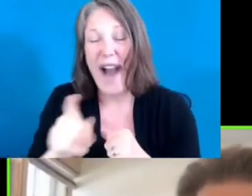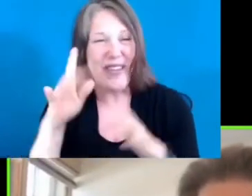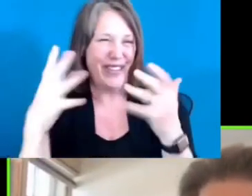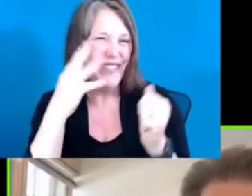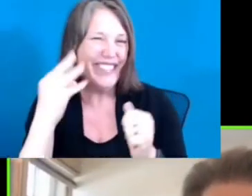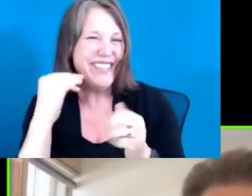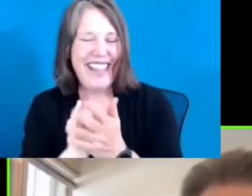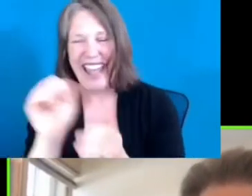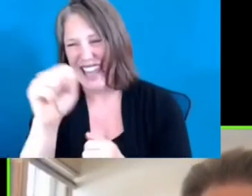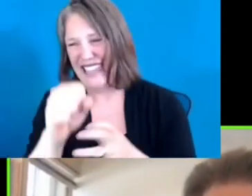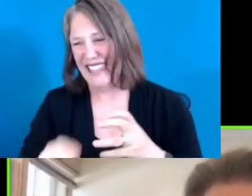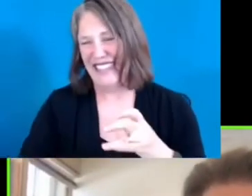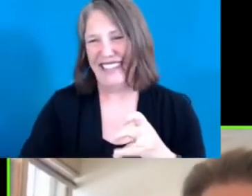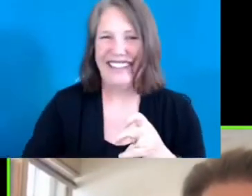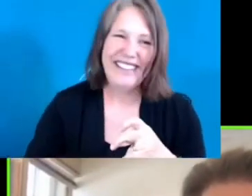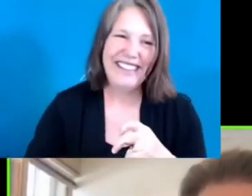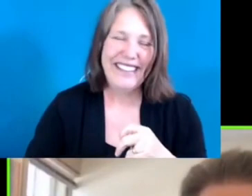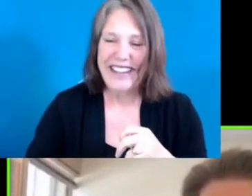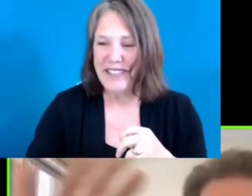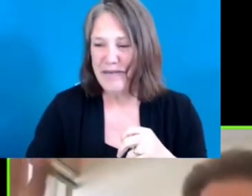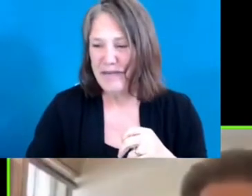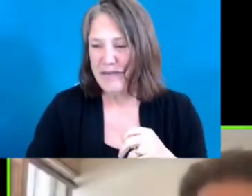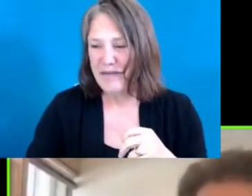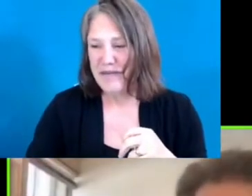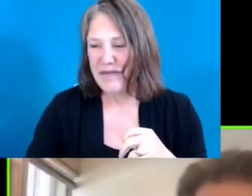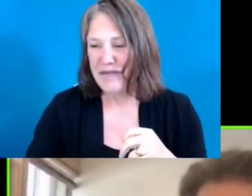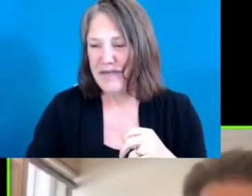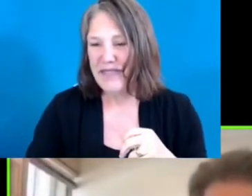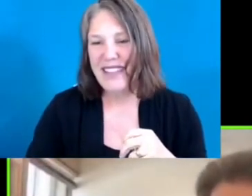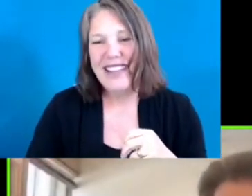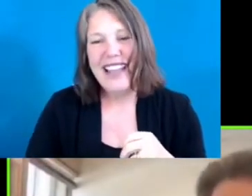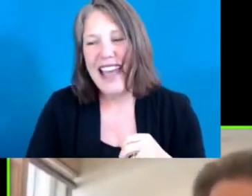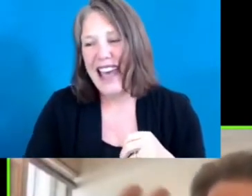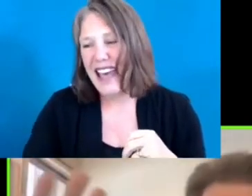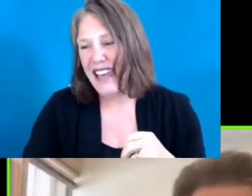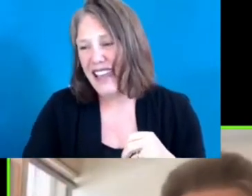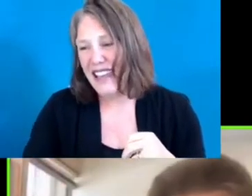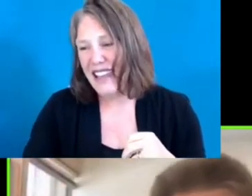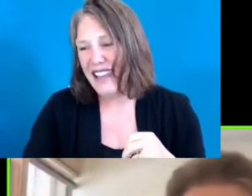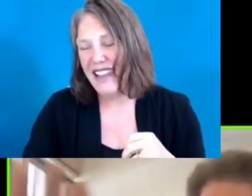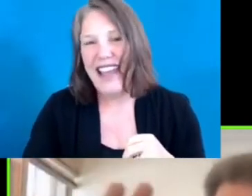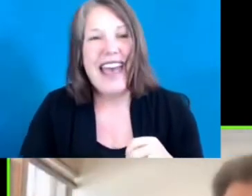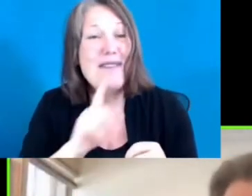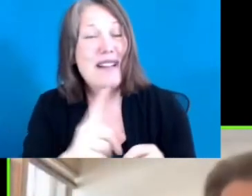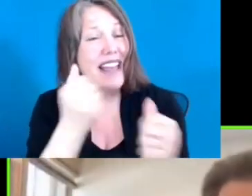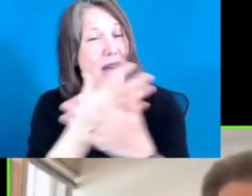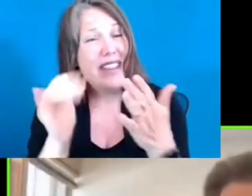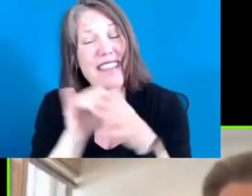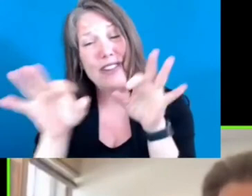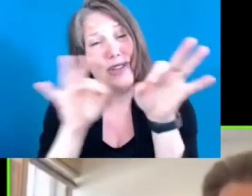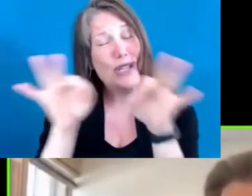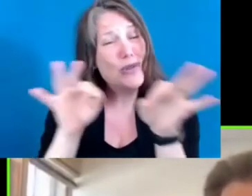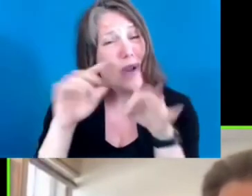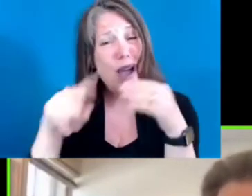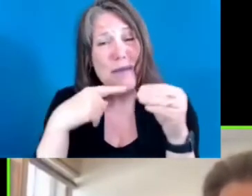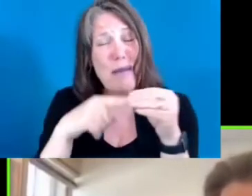everything about the kind of art that you described and the peace and the violence, I mean, all these things are